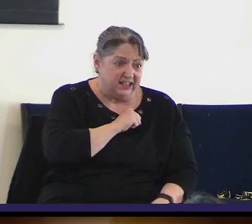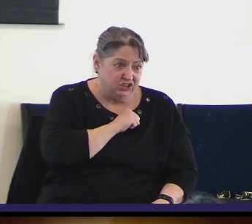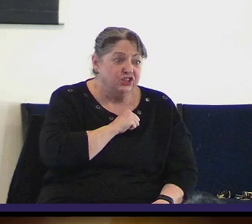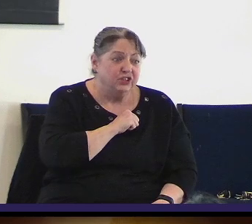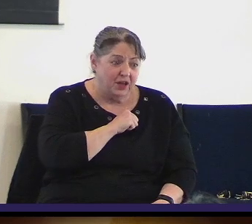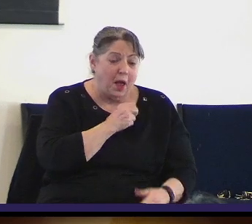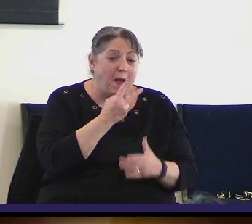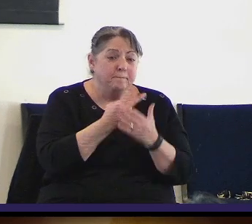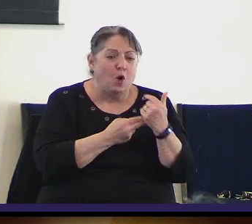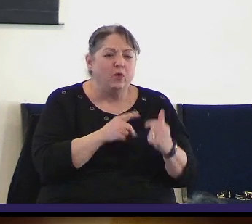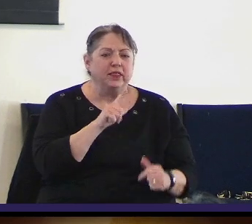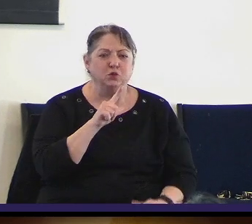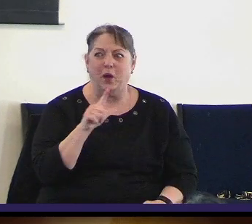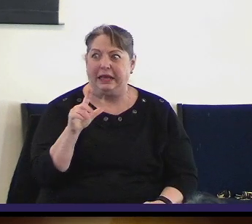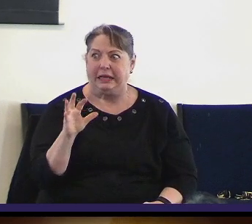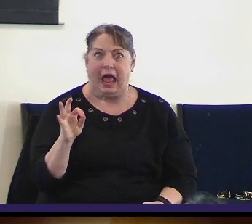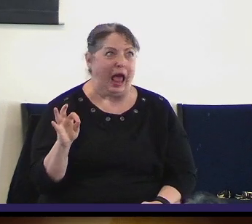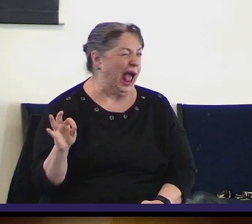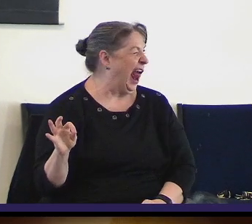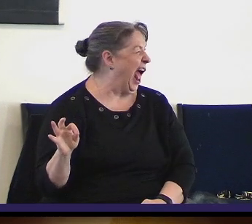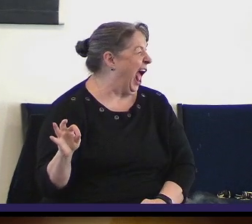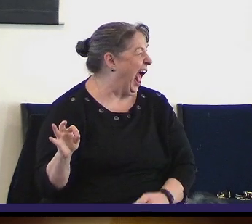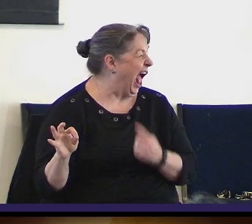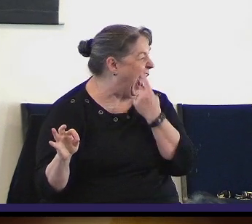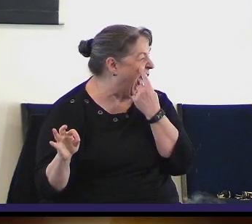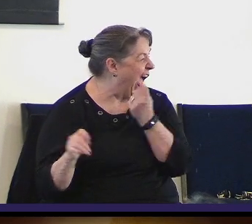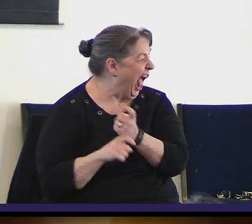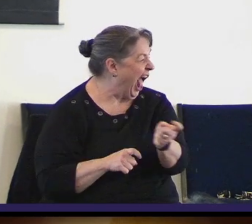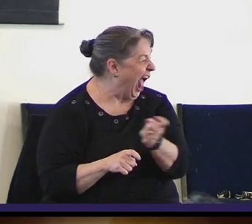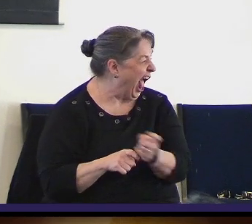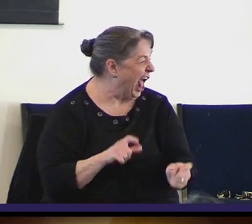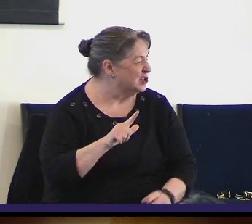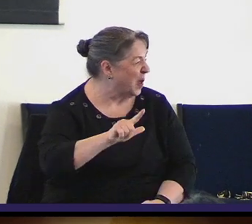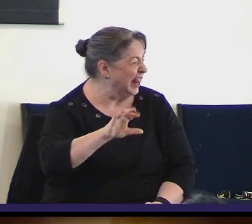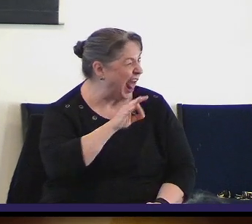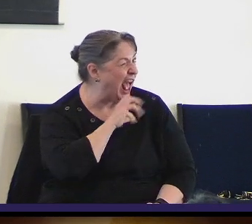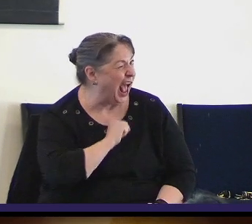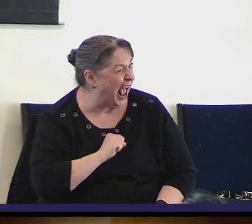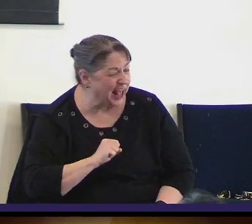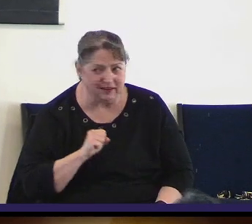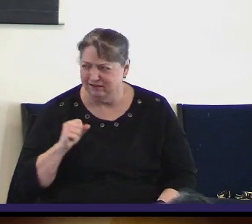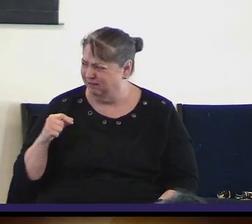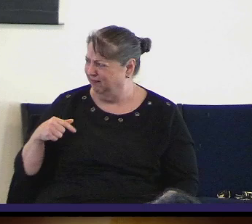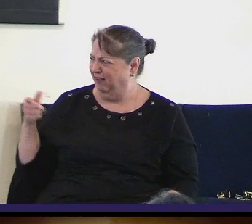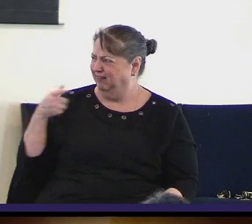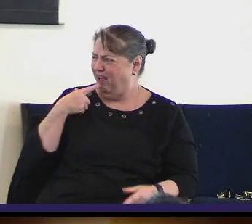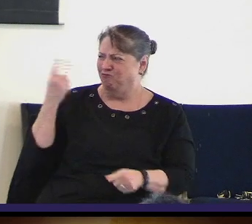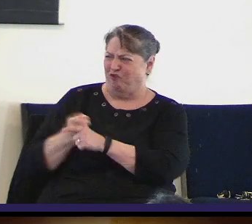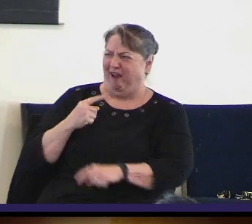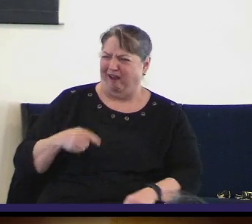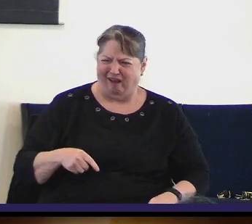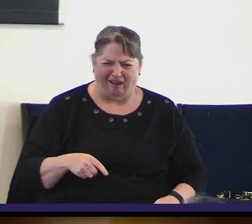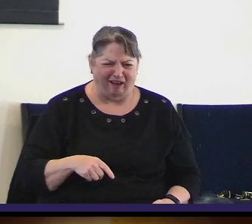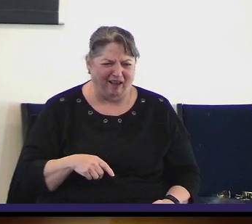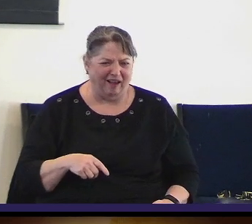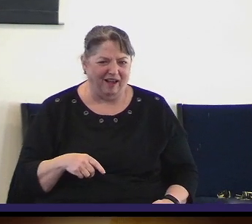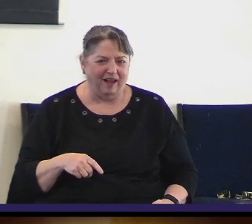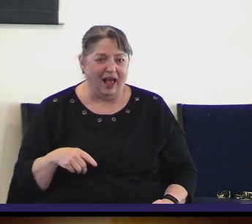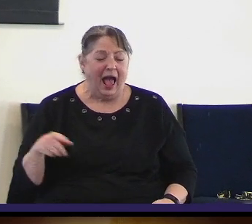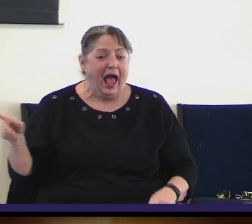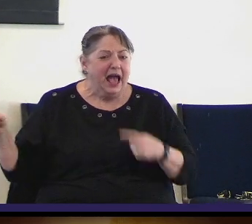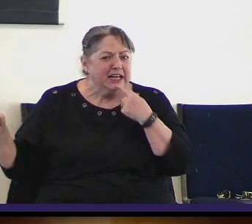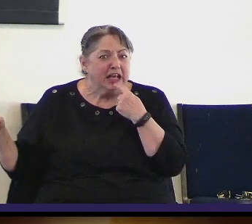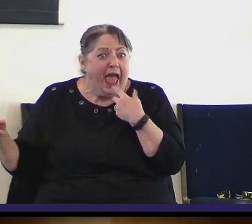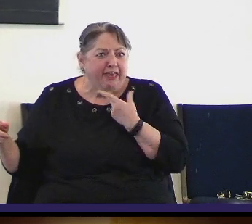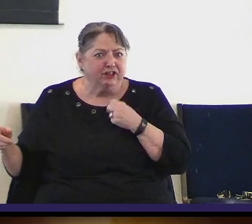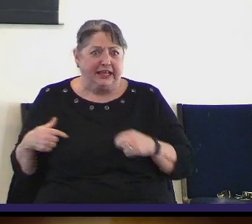We're both 29, right? I'm 24. Yeah, right. Oh, she said she's 24. No, I'm 24. No, shh, don't tell me about